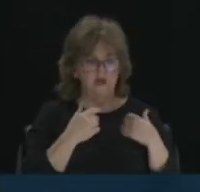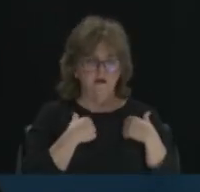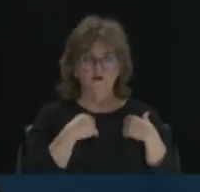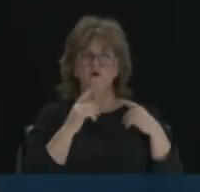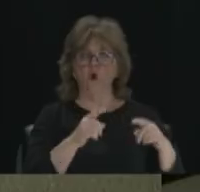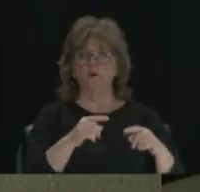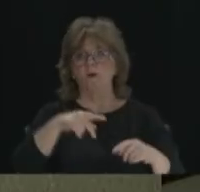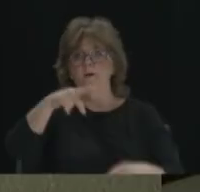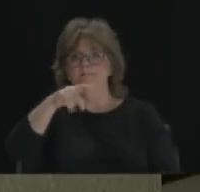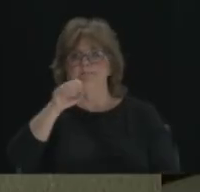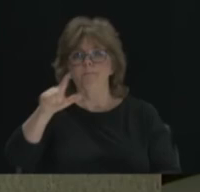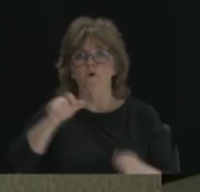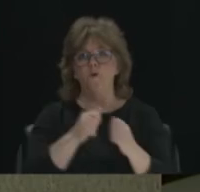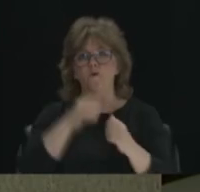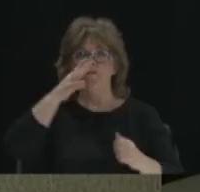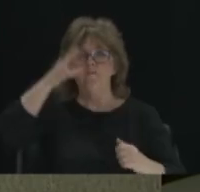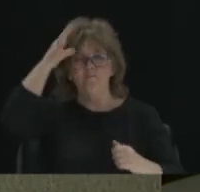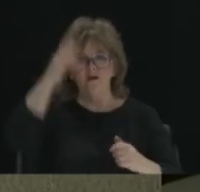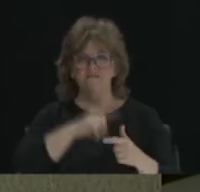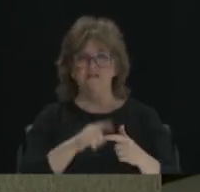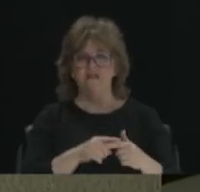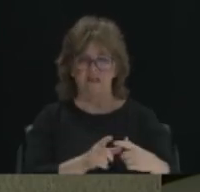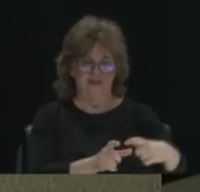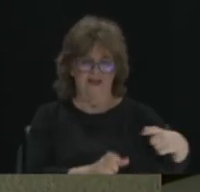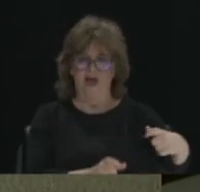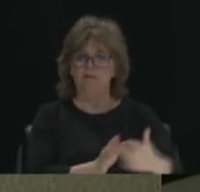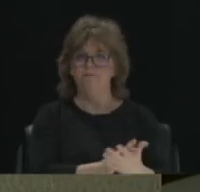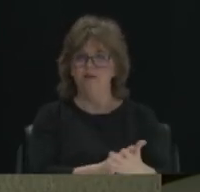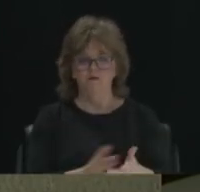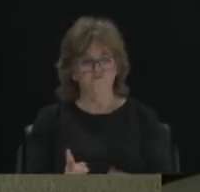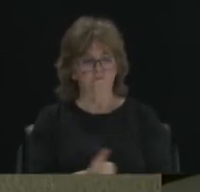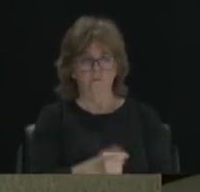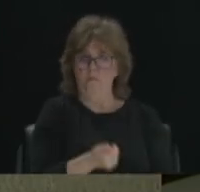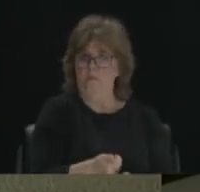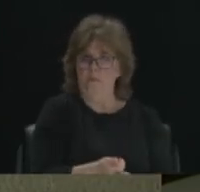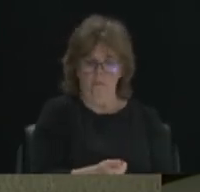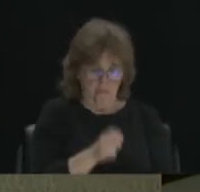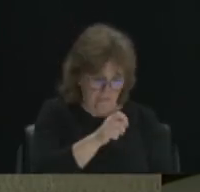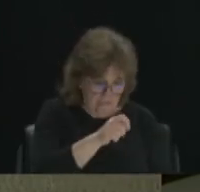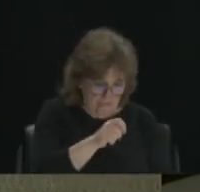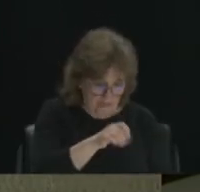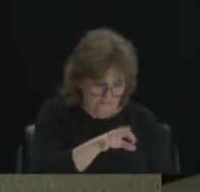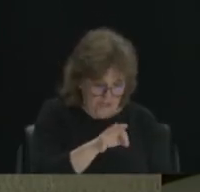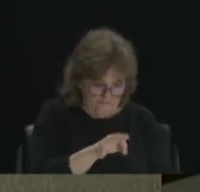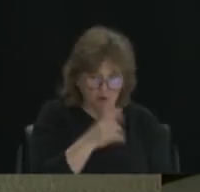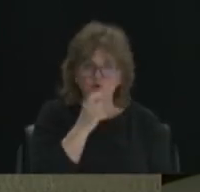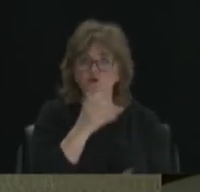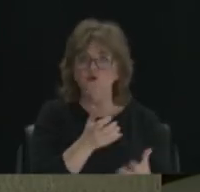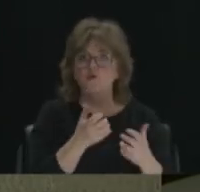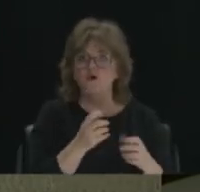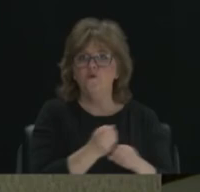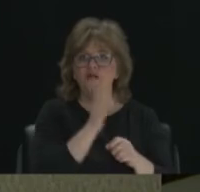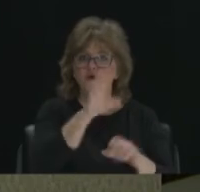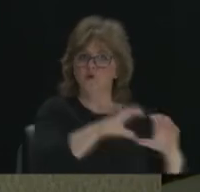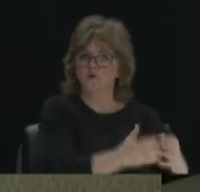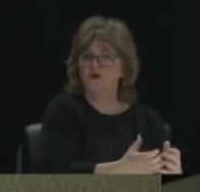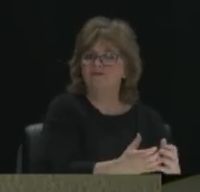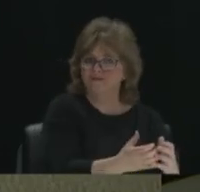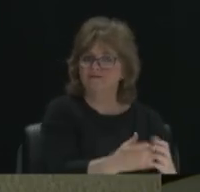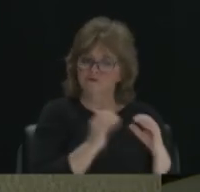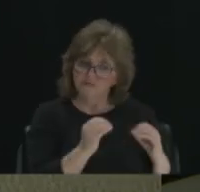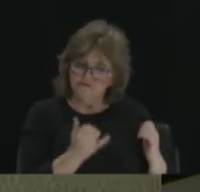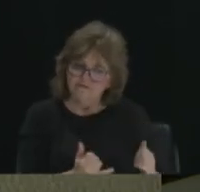They go to polls. They pick their leaders. So we're teaching them. Right. that's something that we need to continue to do. And something that our new mayor